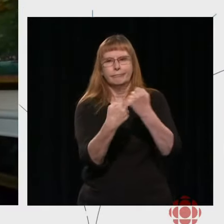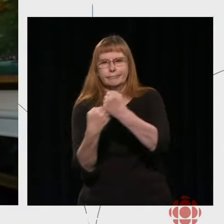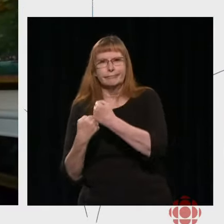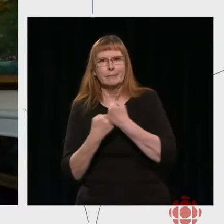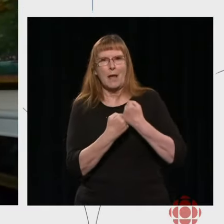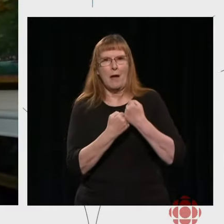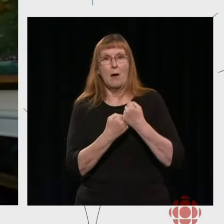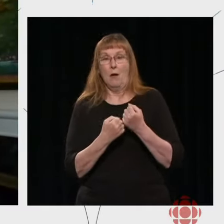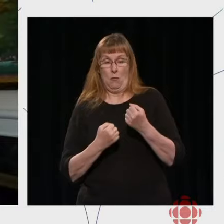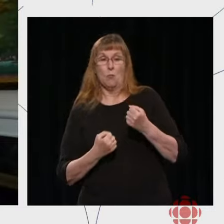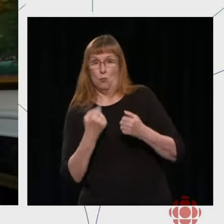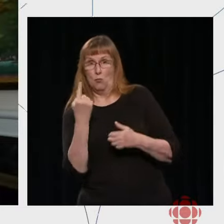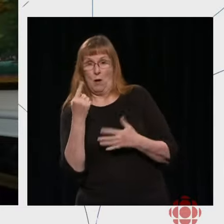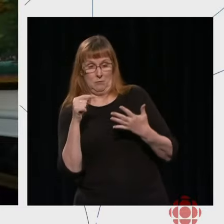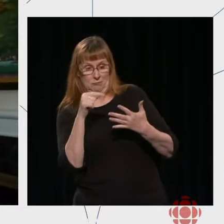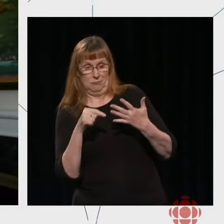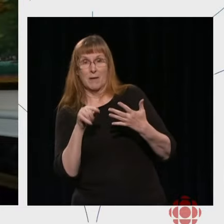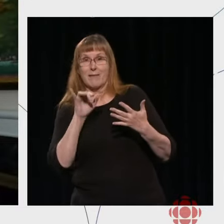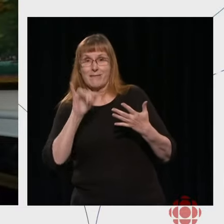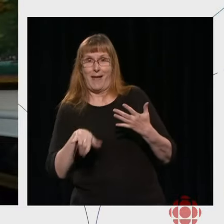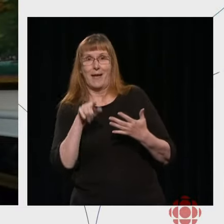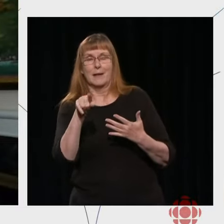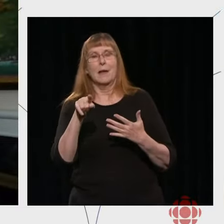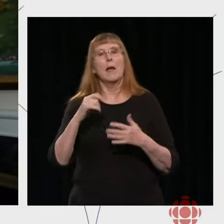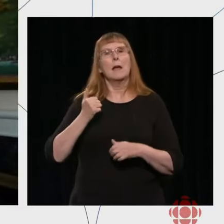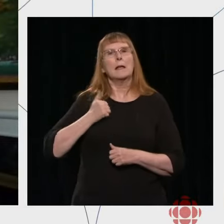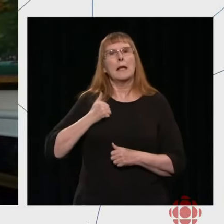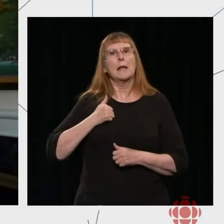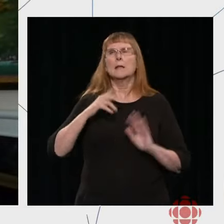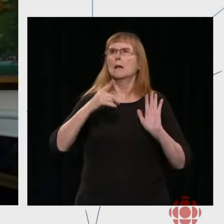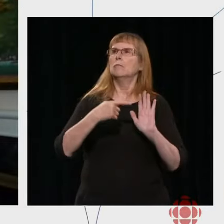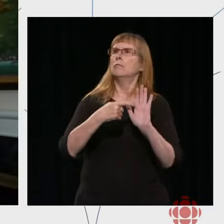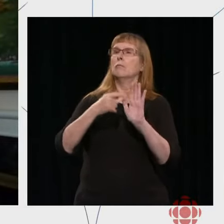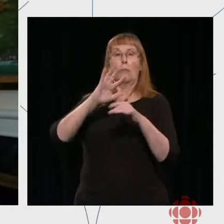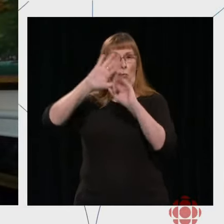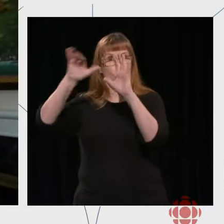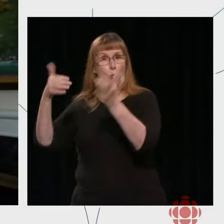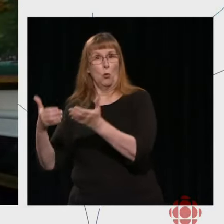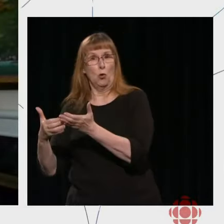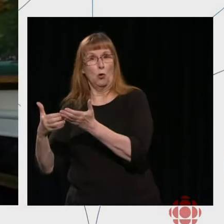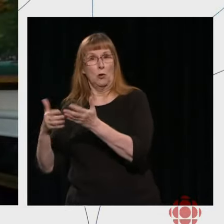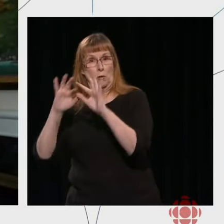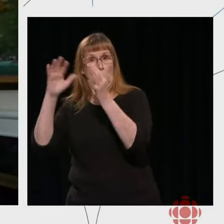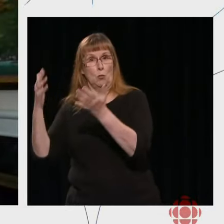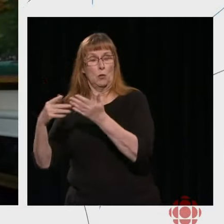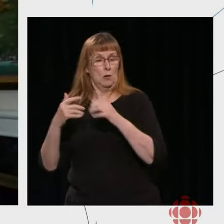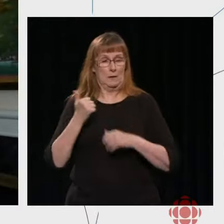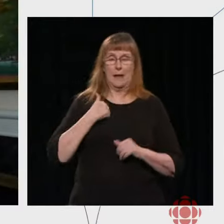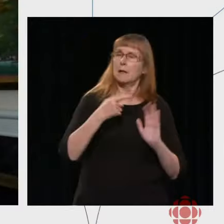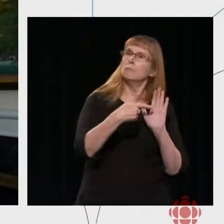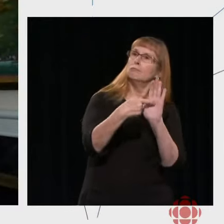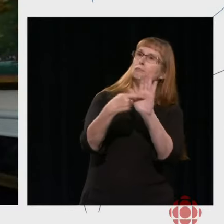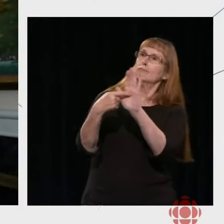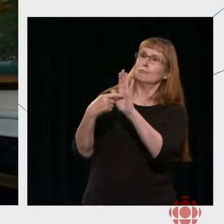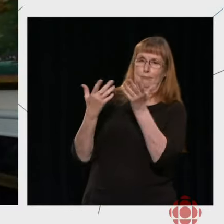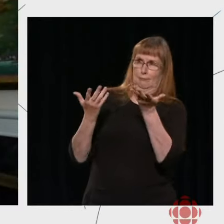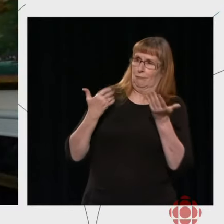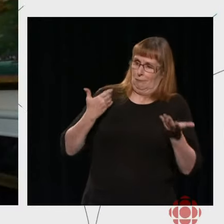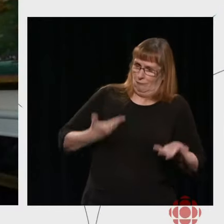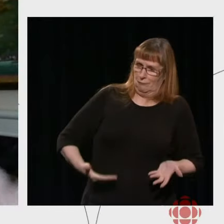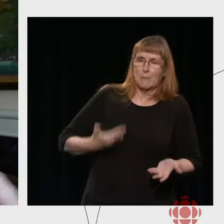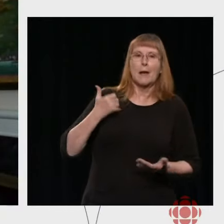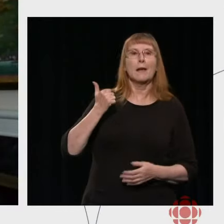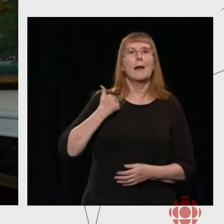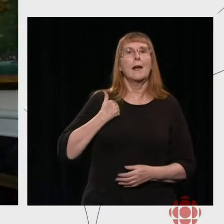to the world. And so, we really want to try to think about how we can transform RCI and